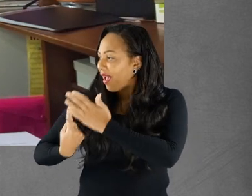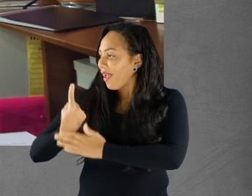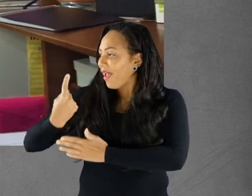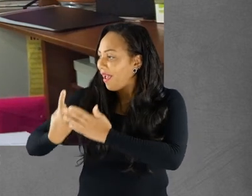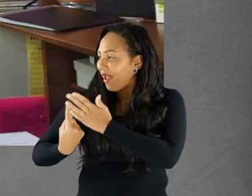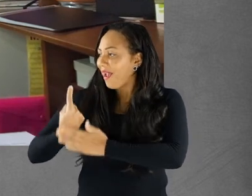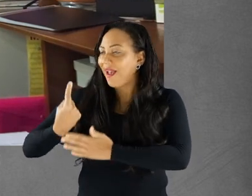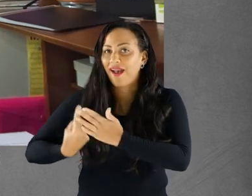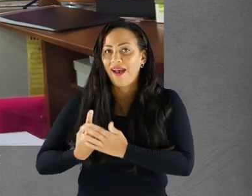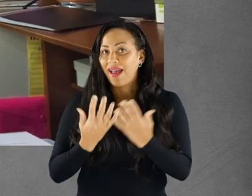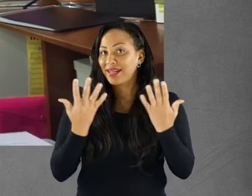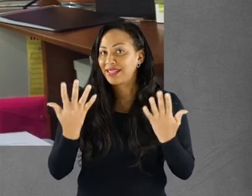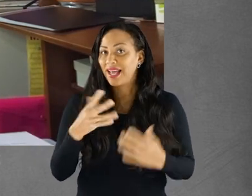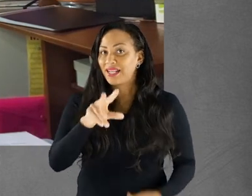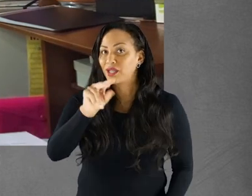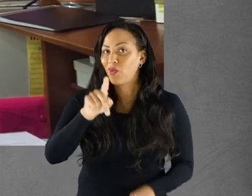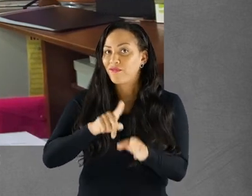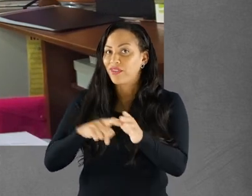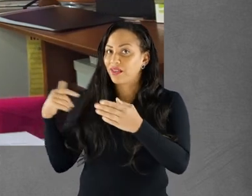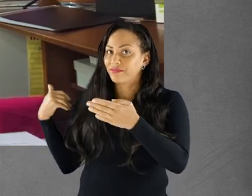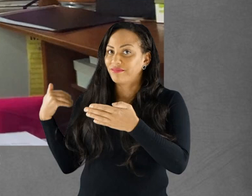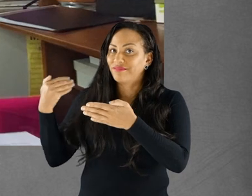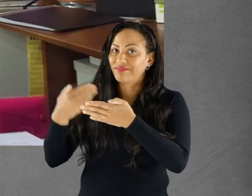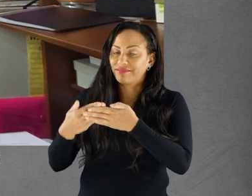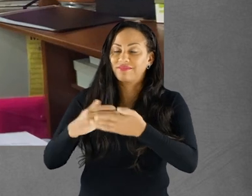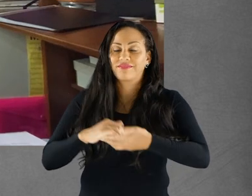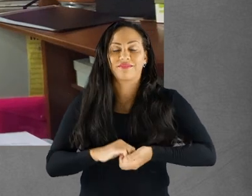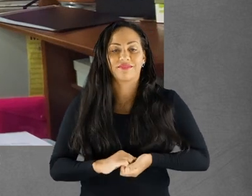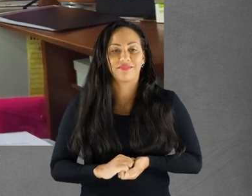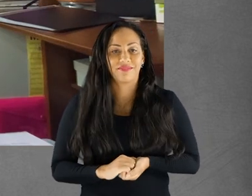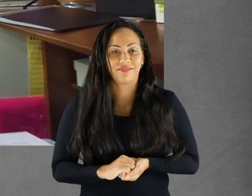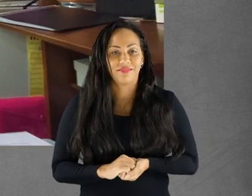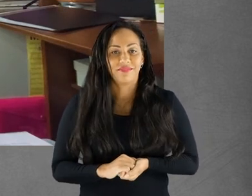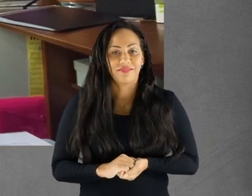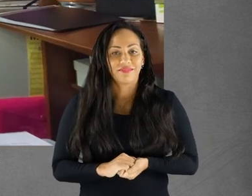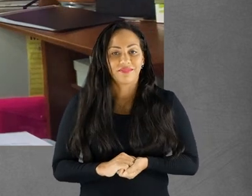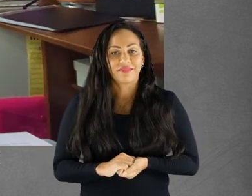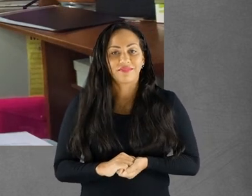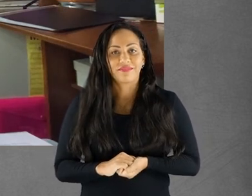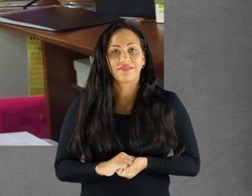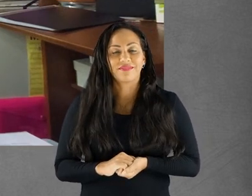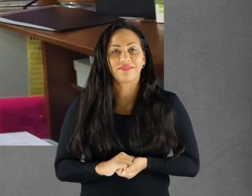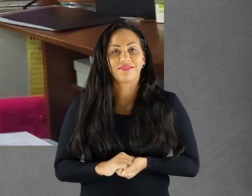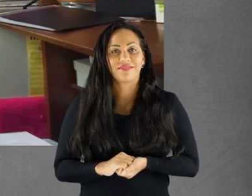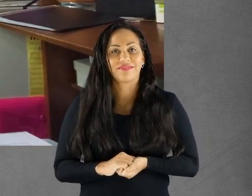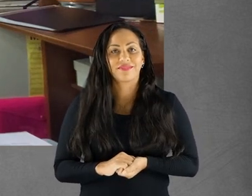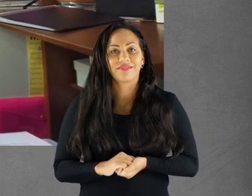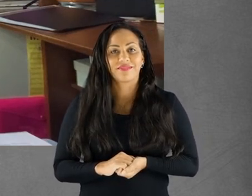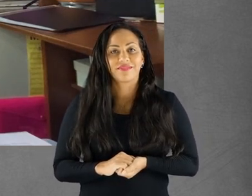I was that's a lot of things that have happened over the last 10, 12 years.